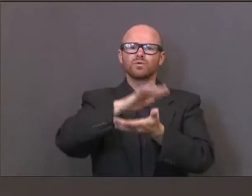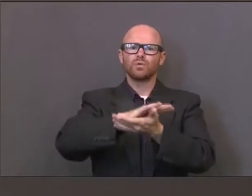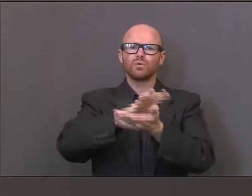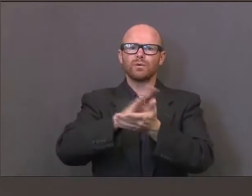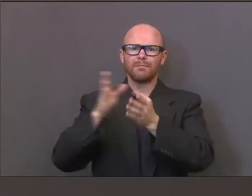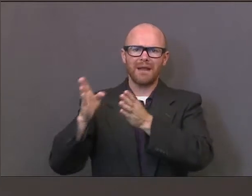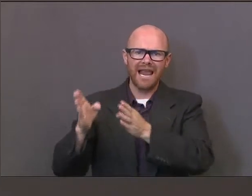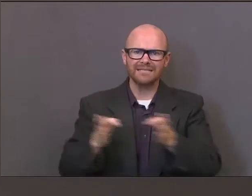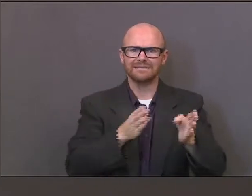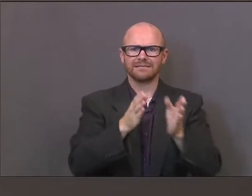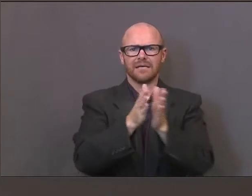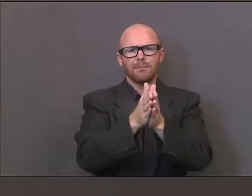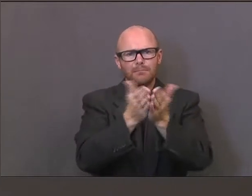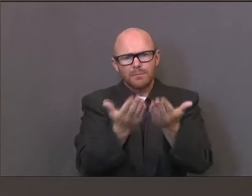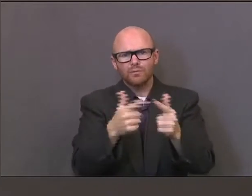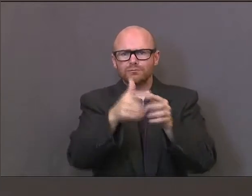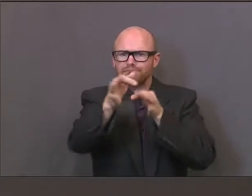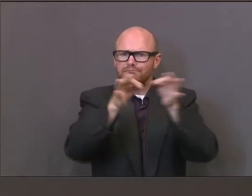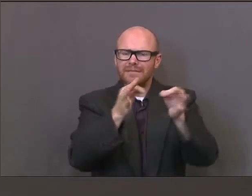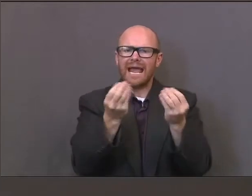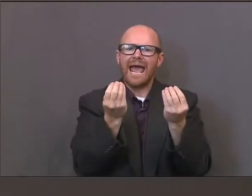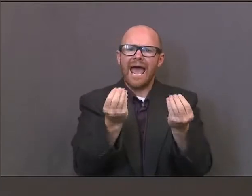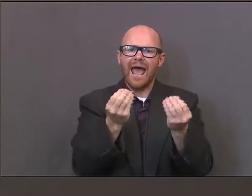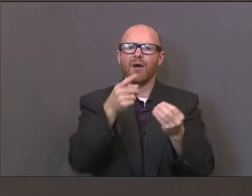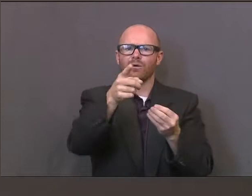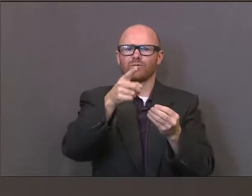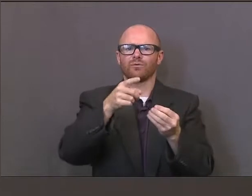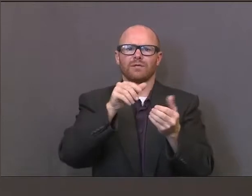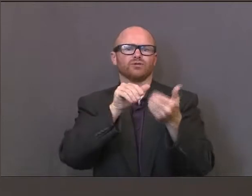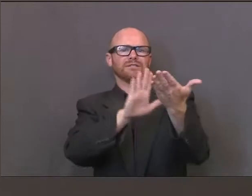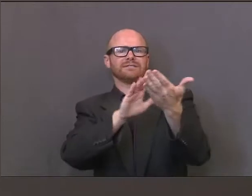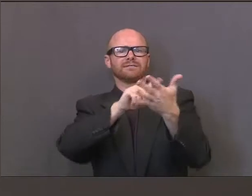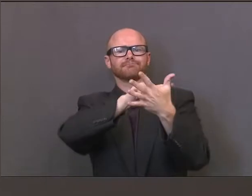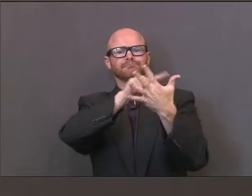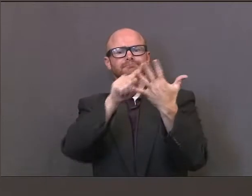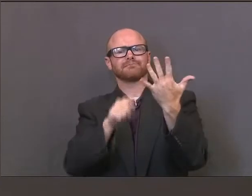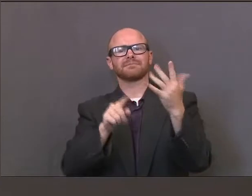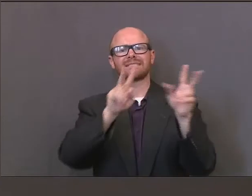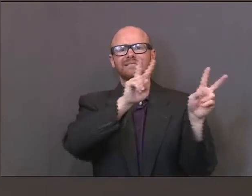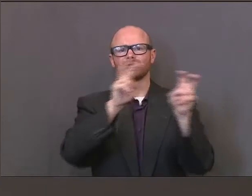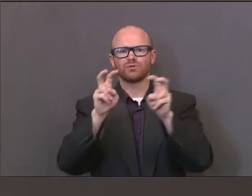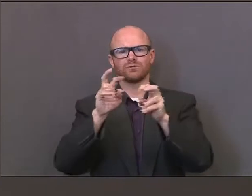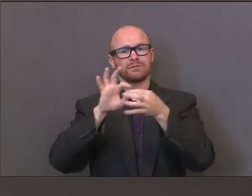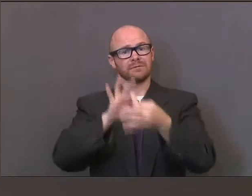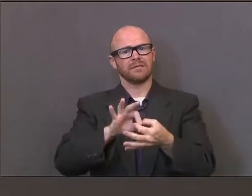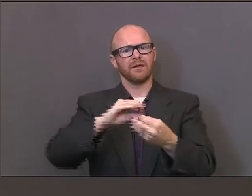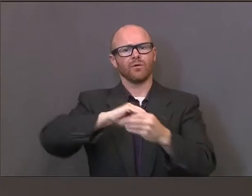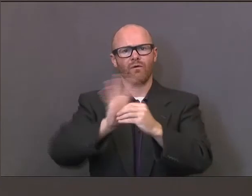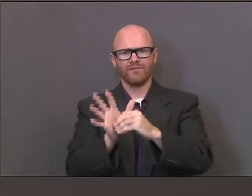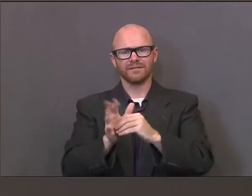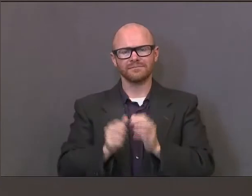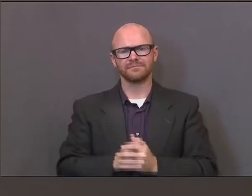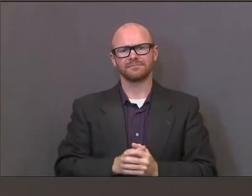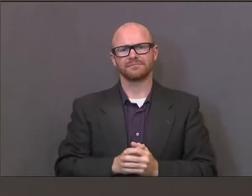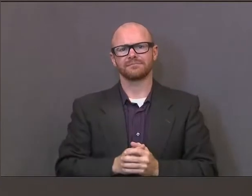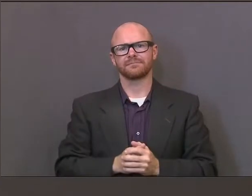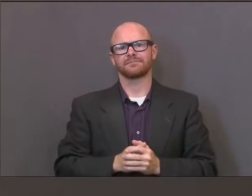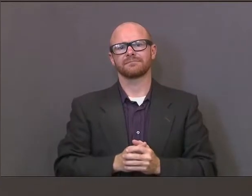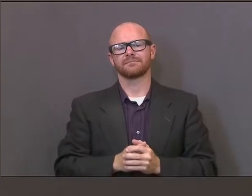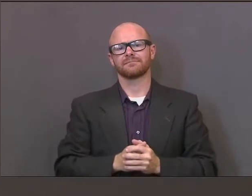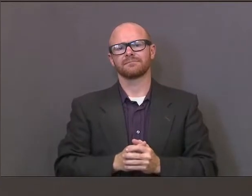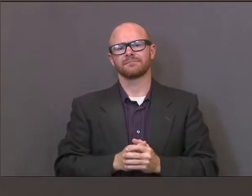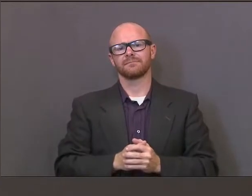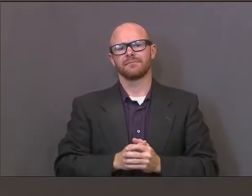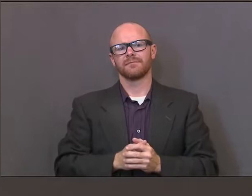plans and how they address these issues. And the clusters that we've seen here take place in our schools.